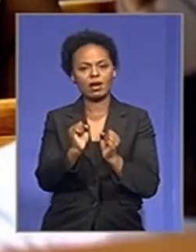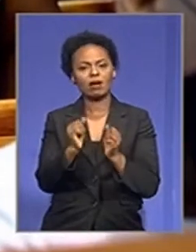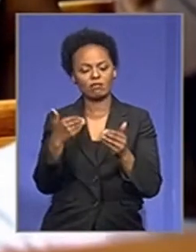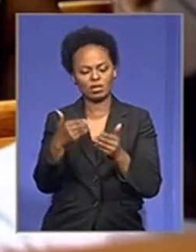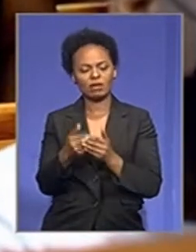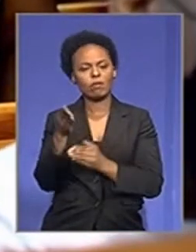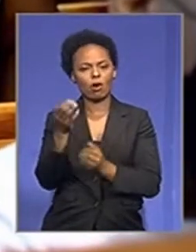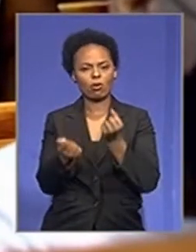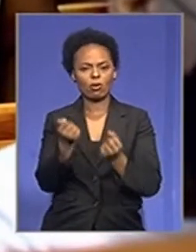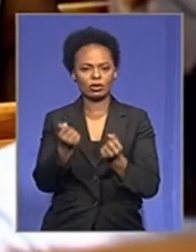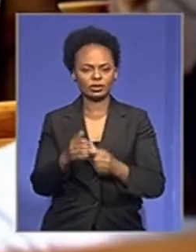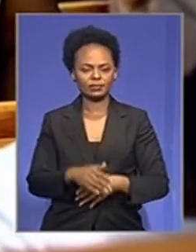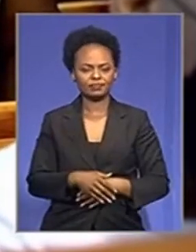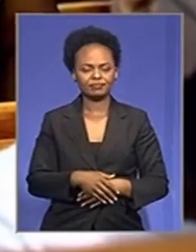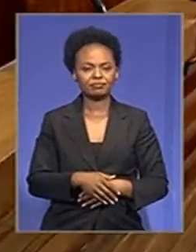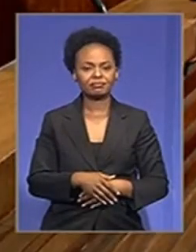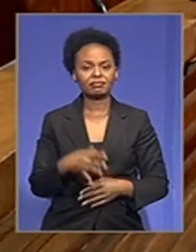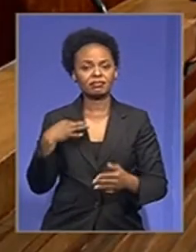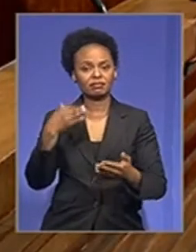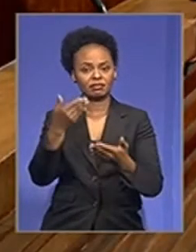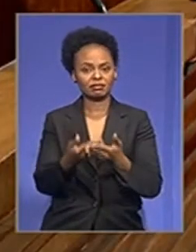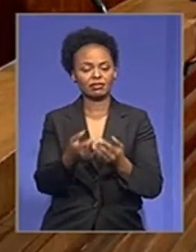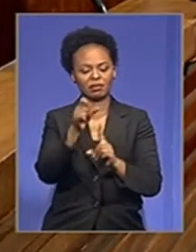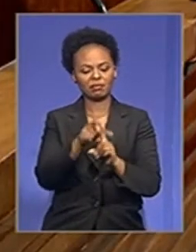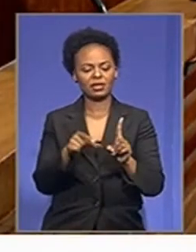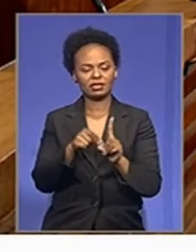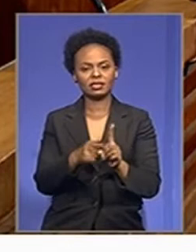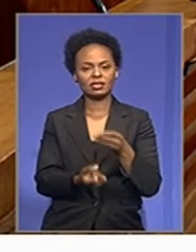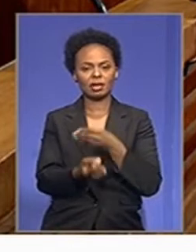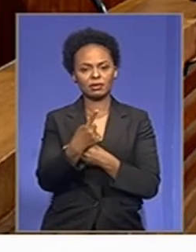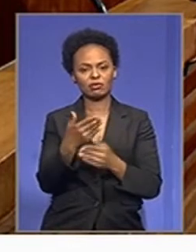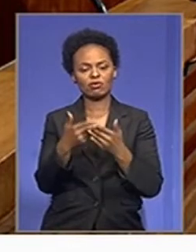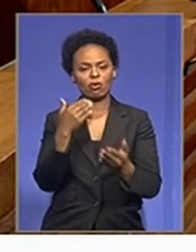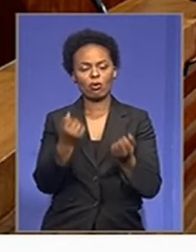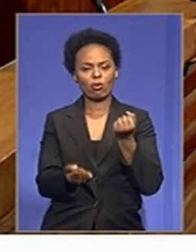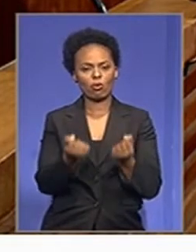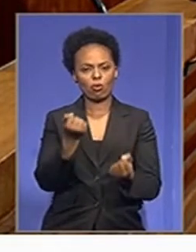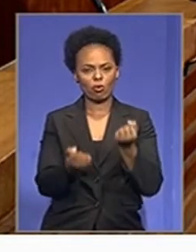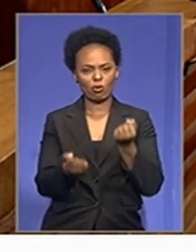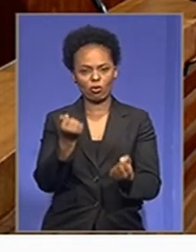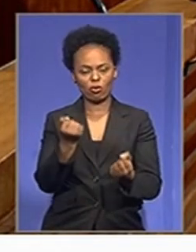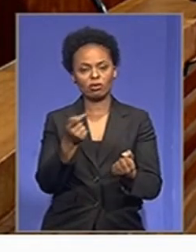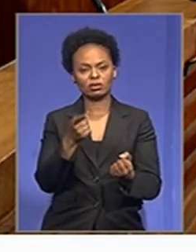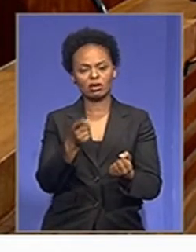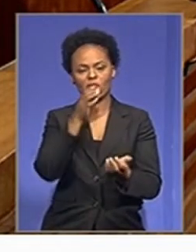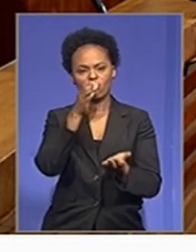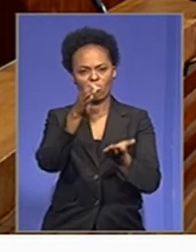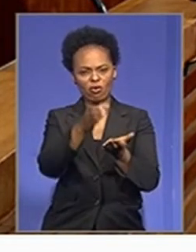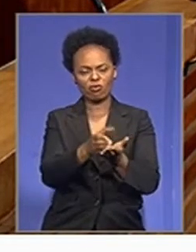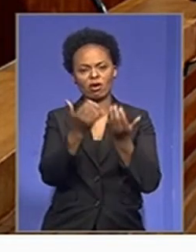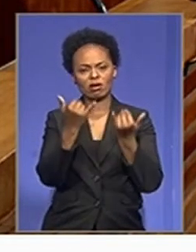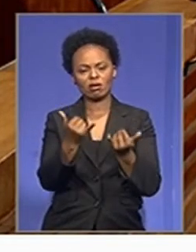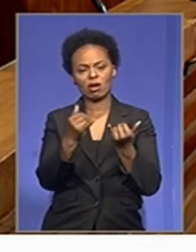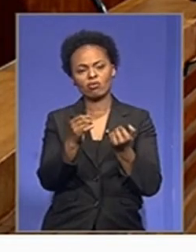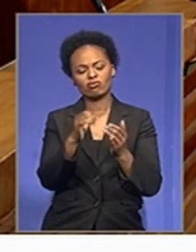The applicant placed his personal circumstances circumstances. Before the court, which are confirmed to in Exhibit